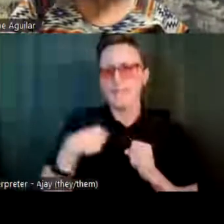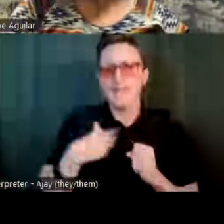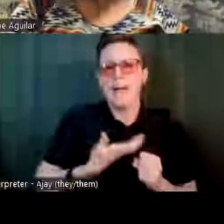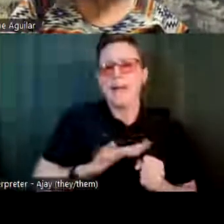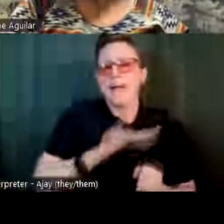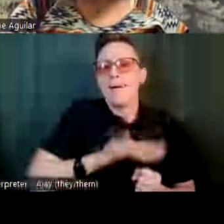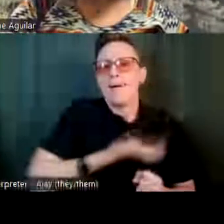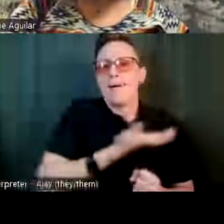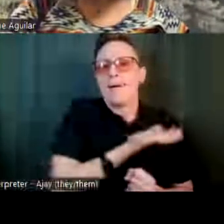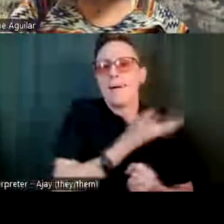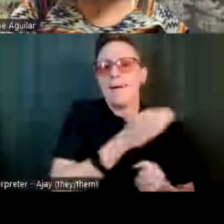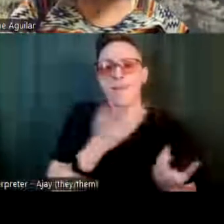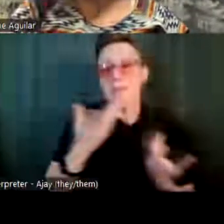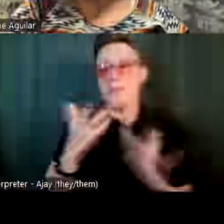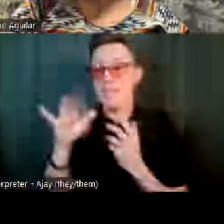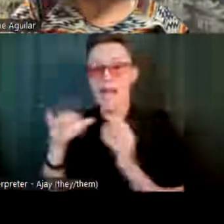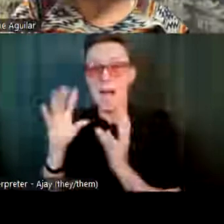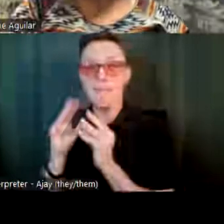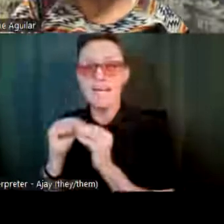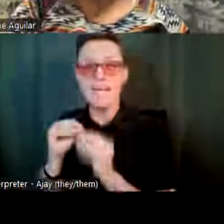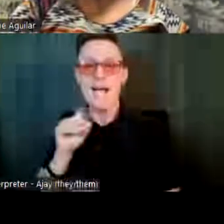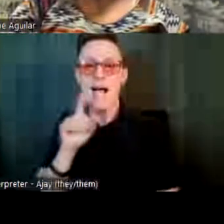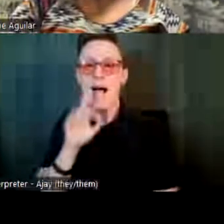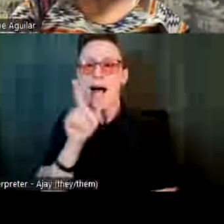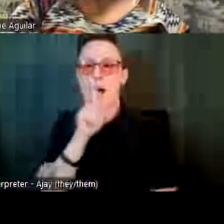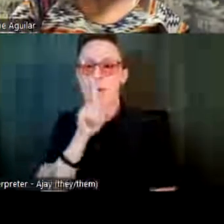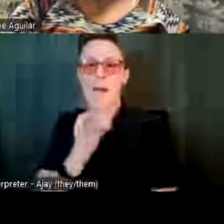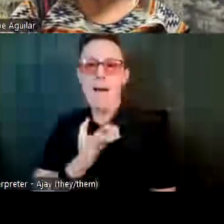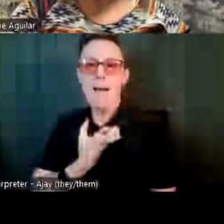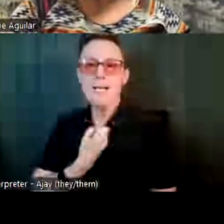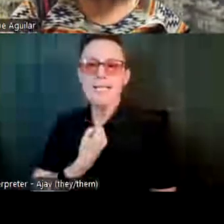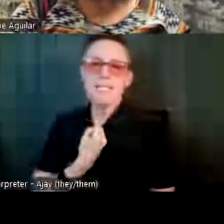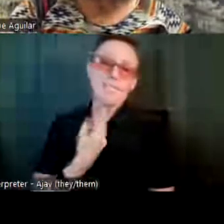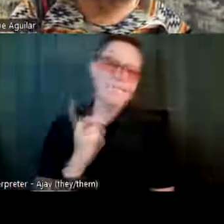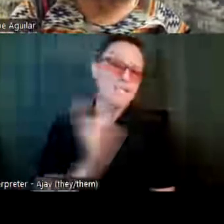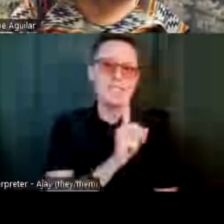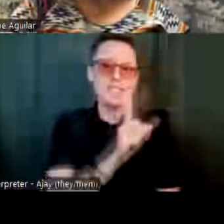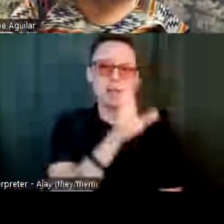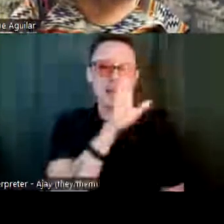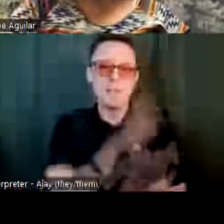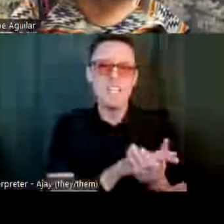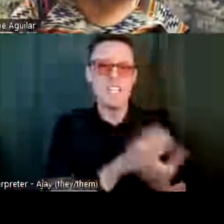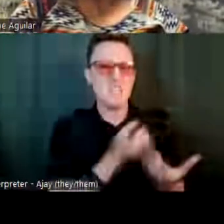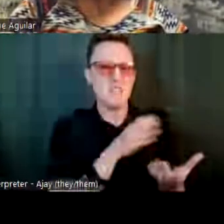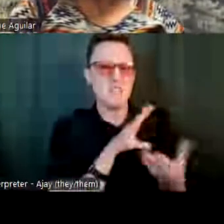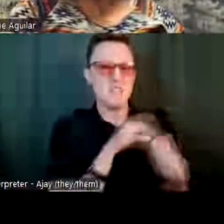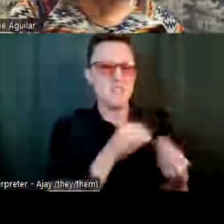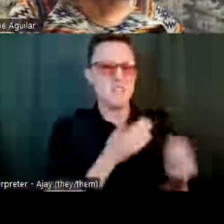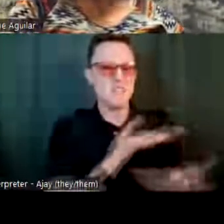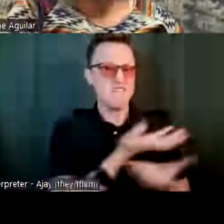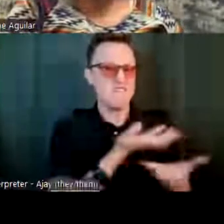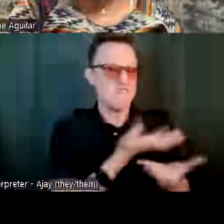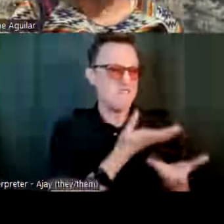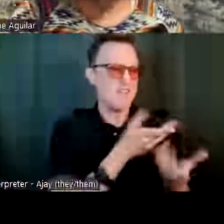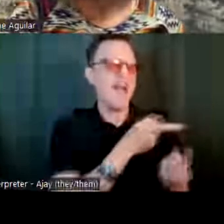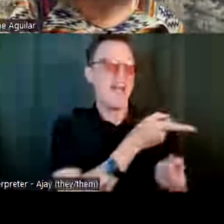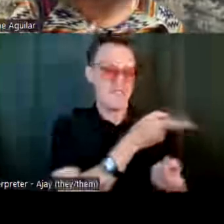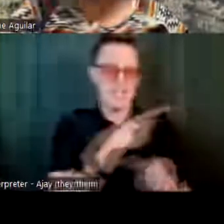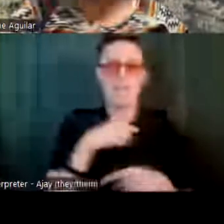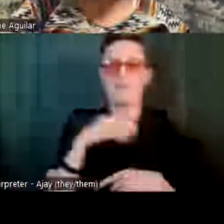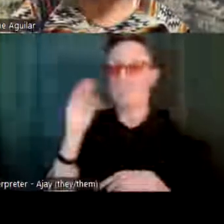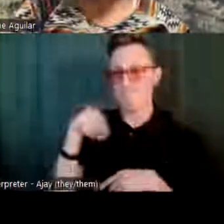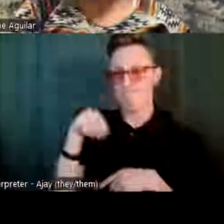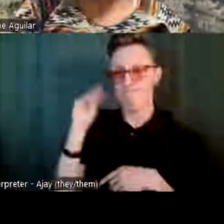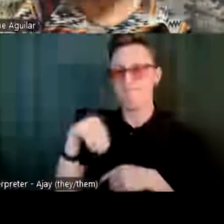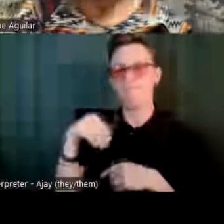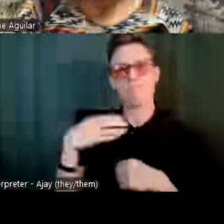what I couldn't say in the meeting to the other people. And that's helpful to be able to get it out somewhere and have somebody say, oh yeah, I would have